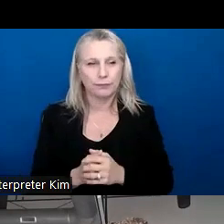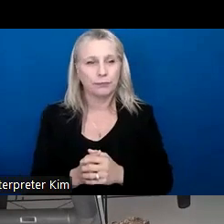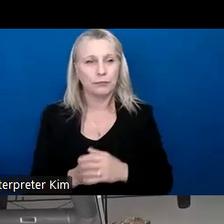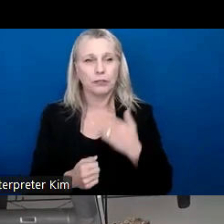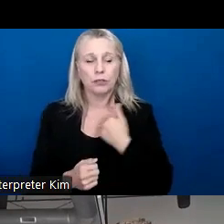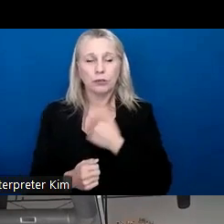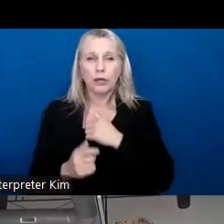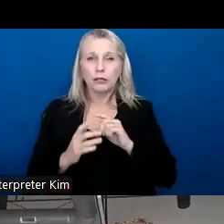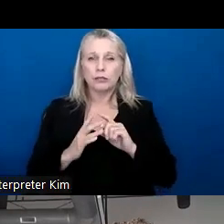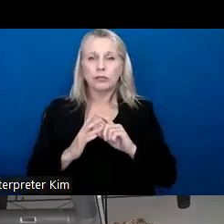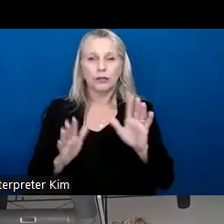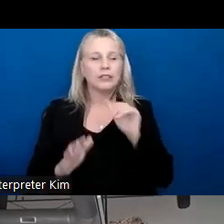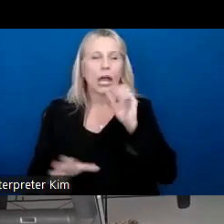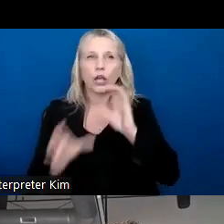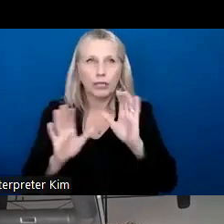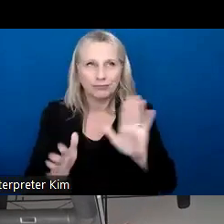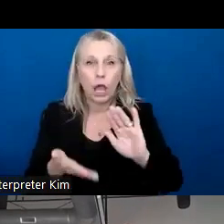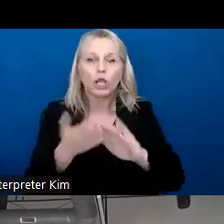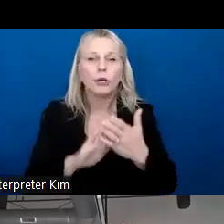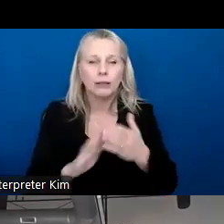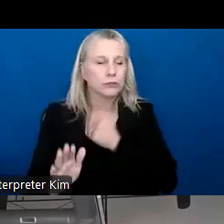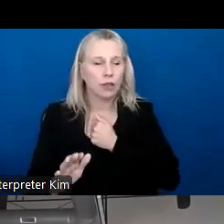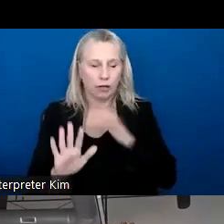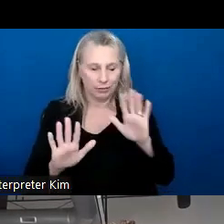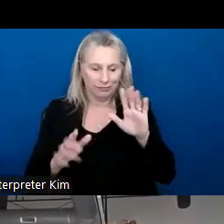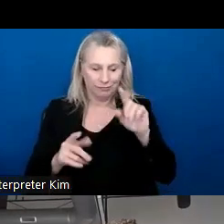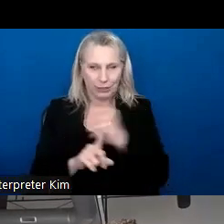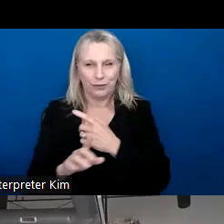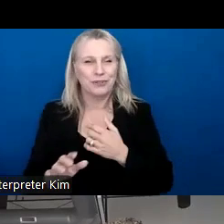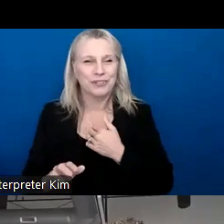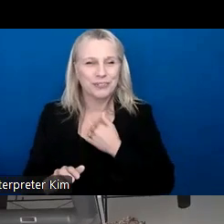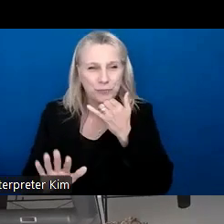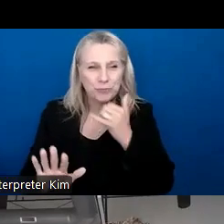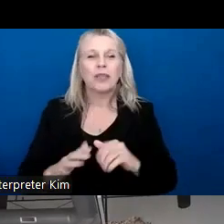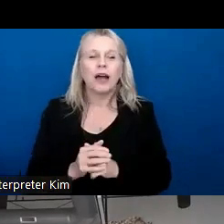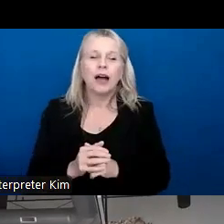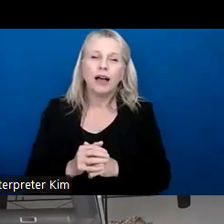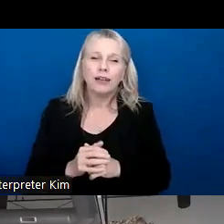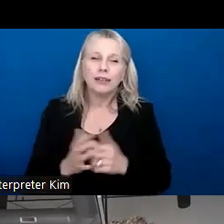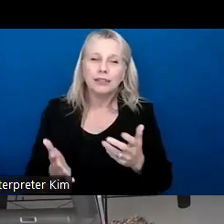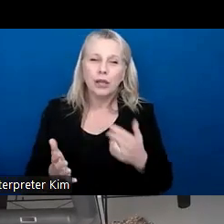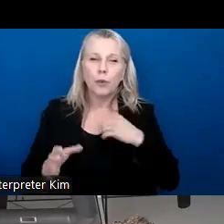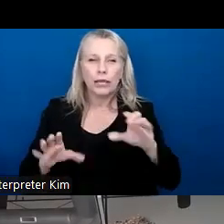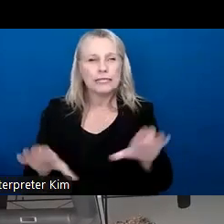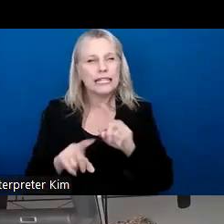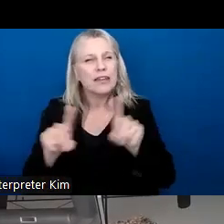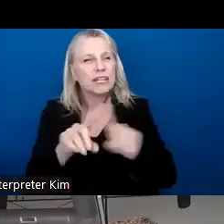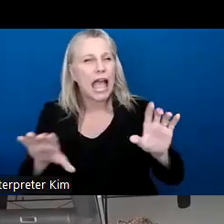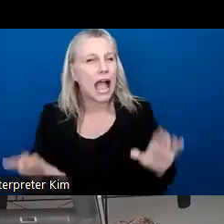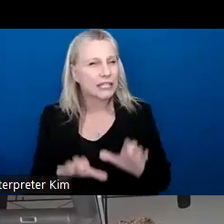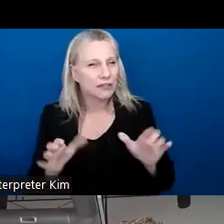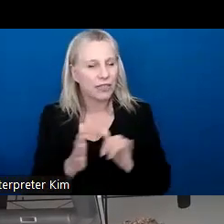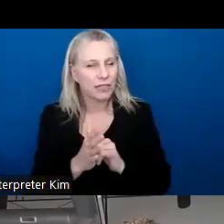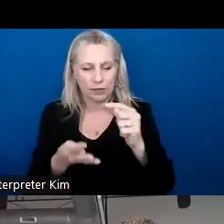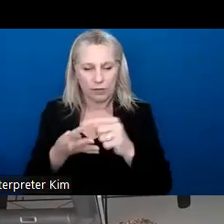started it, oh, not communication community, it's been a while. Um, and we would do different activities that would touch on those four